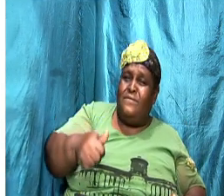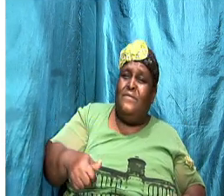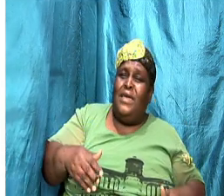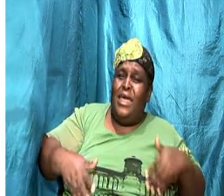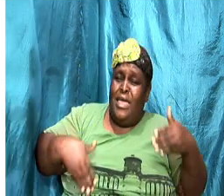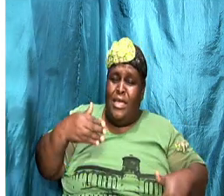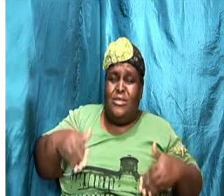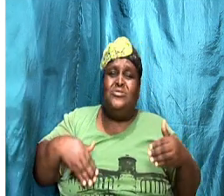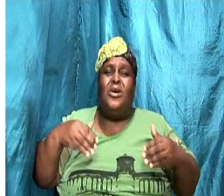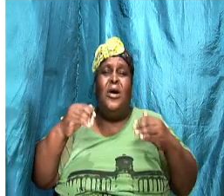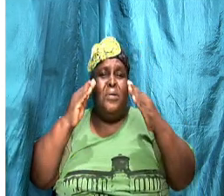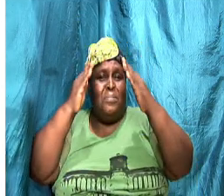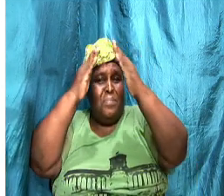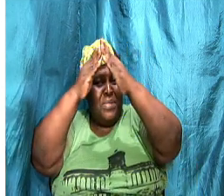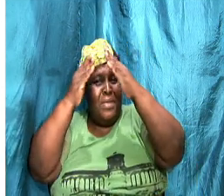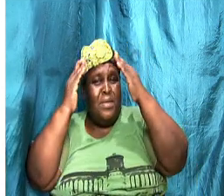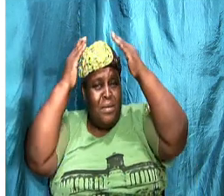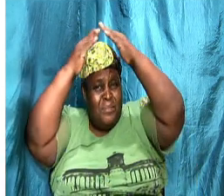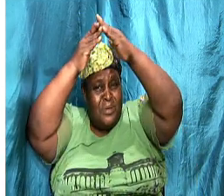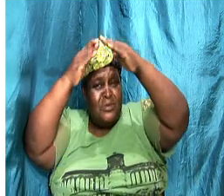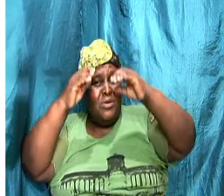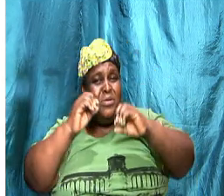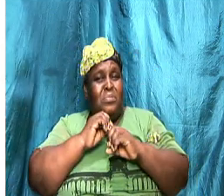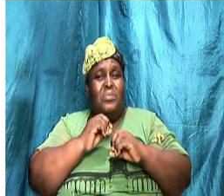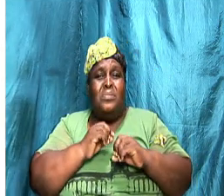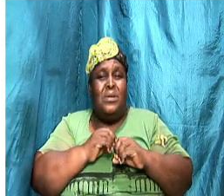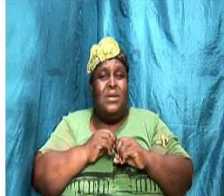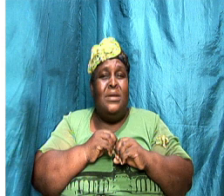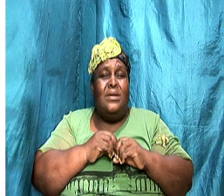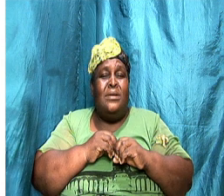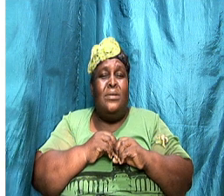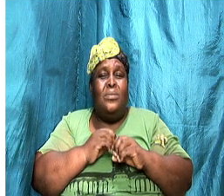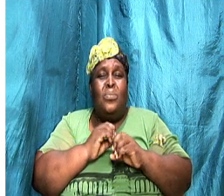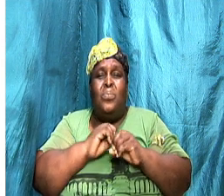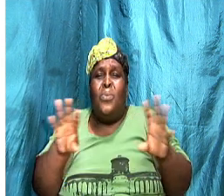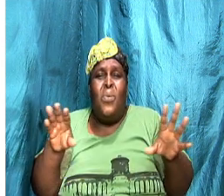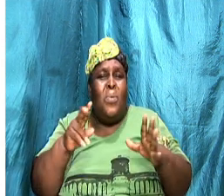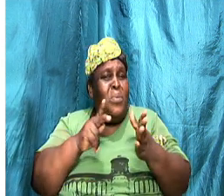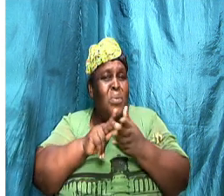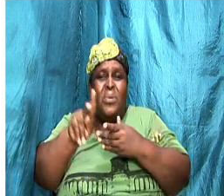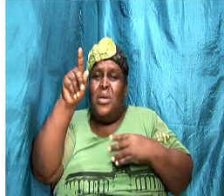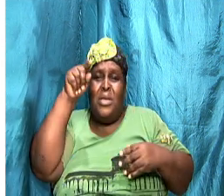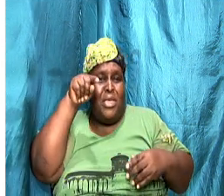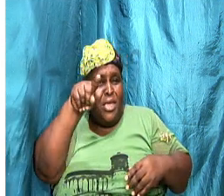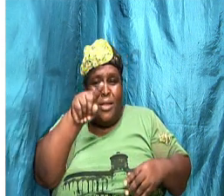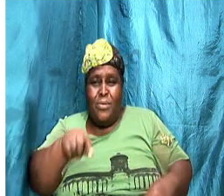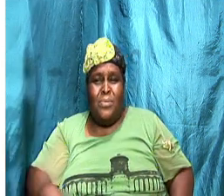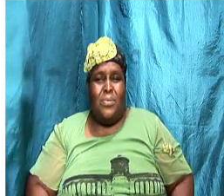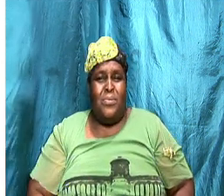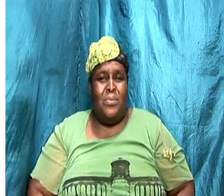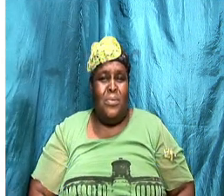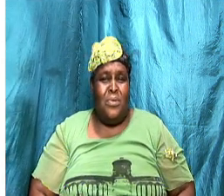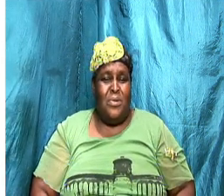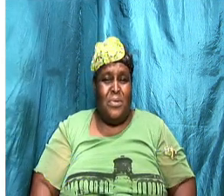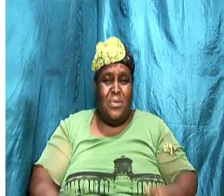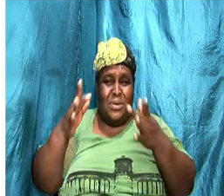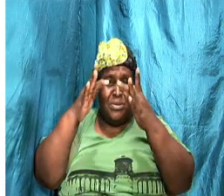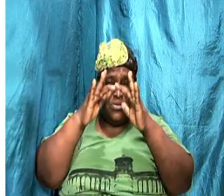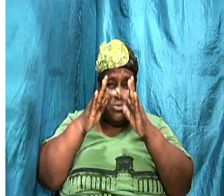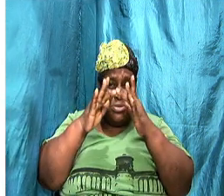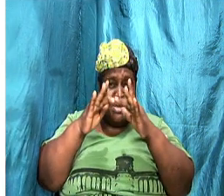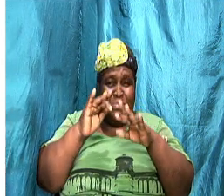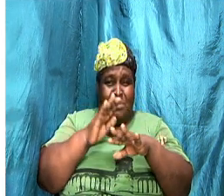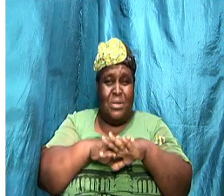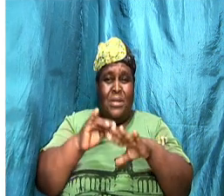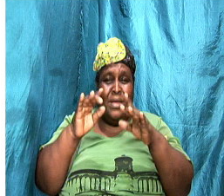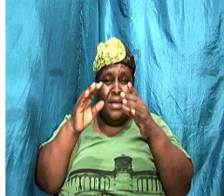bishop won't kill you if you say bishop well we not come in church we streaming online for Sundays there's only 30 people